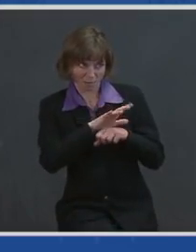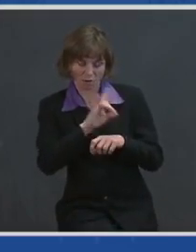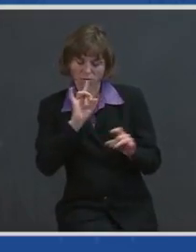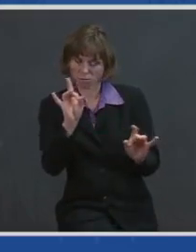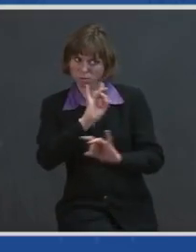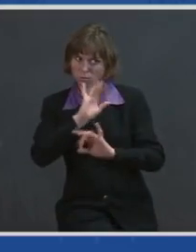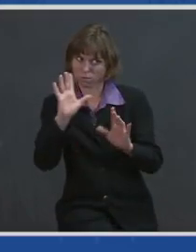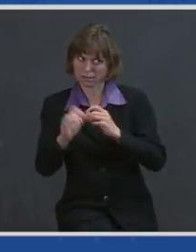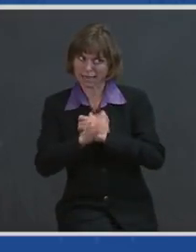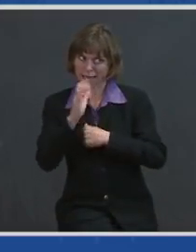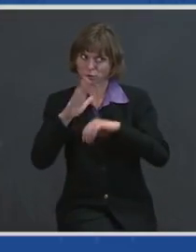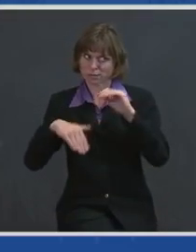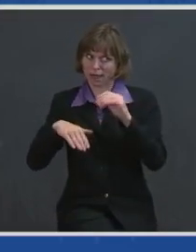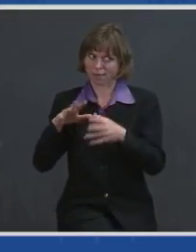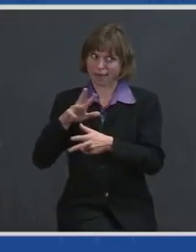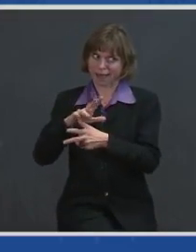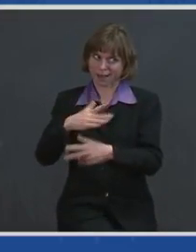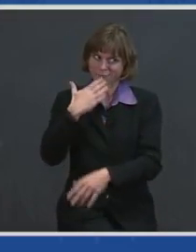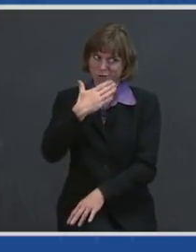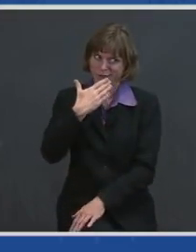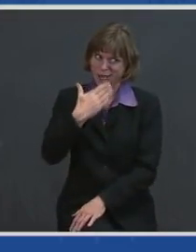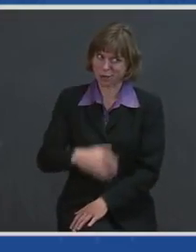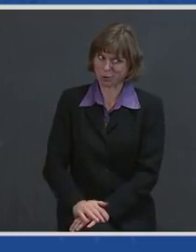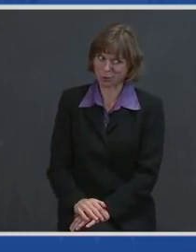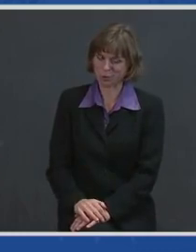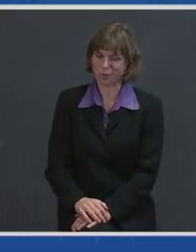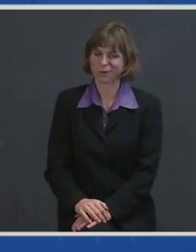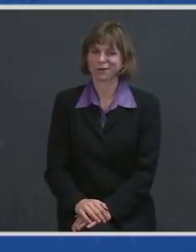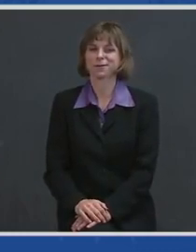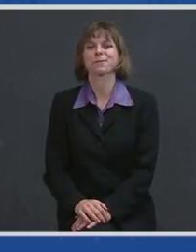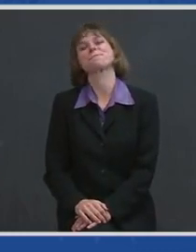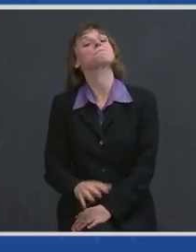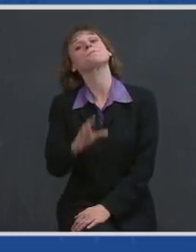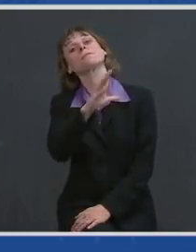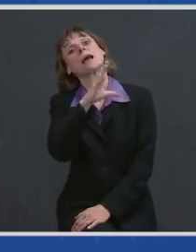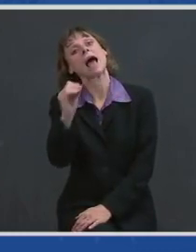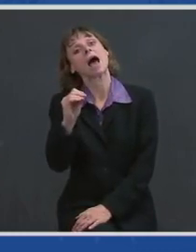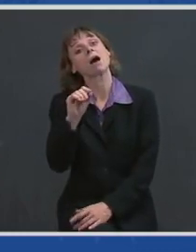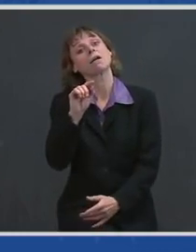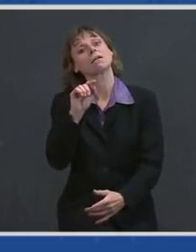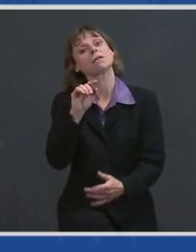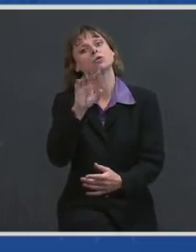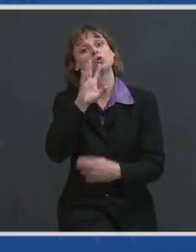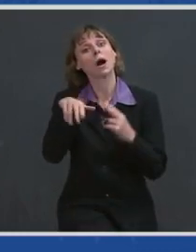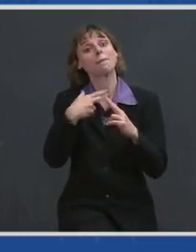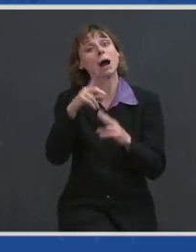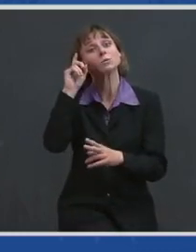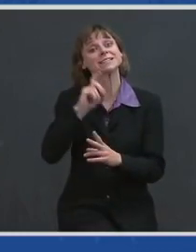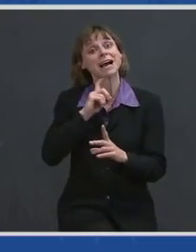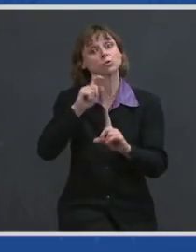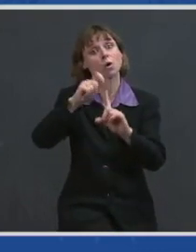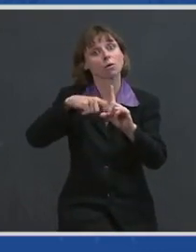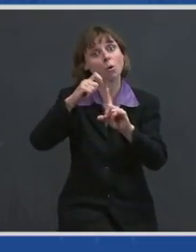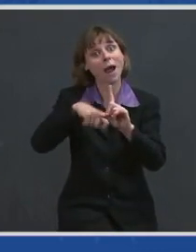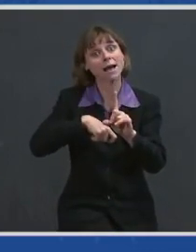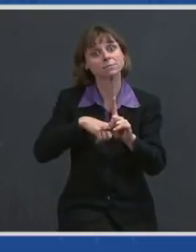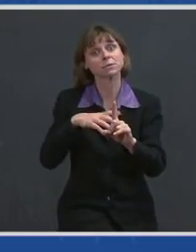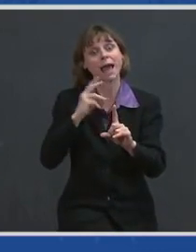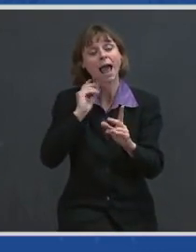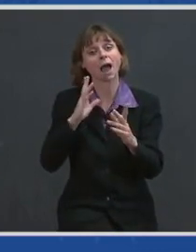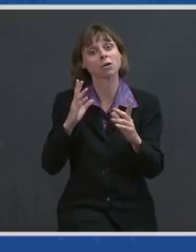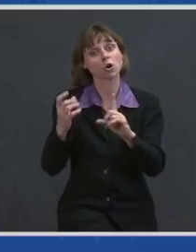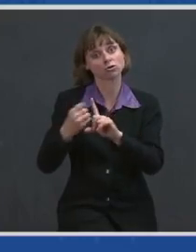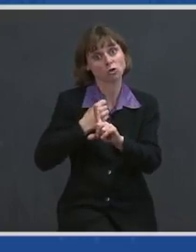was in a helicopter, but thank you. And we have to take on sexual assault and harassment and violence against women in the military.